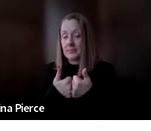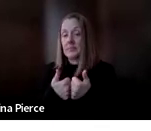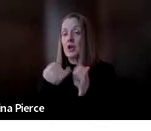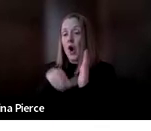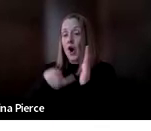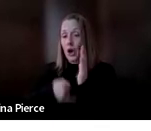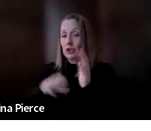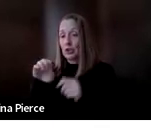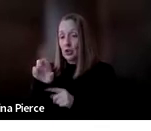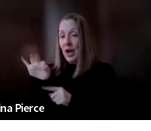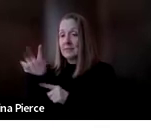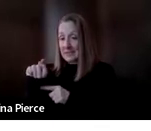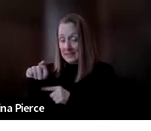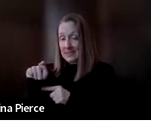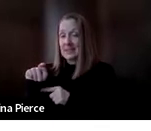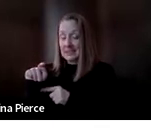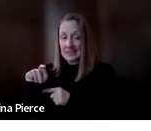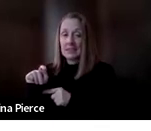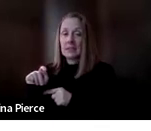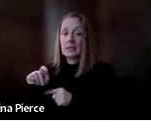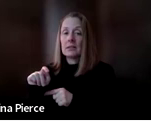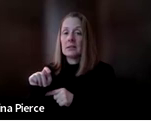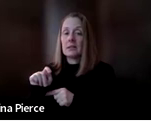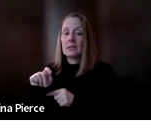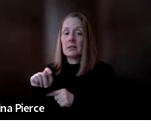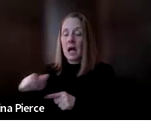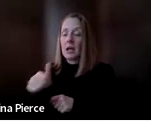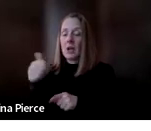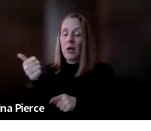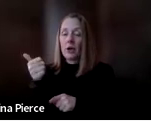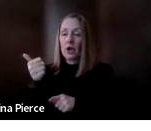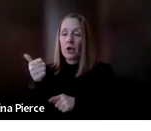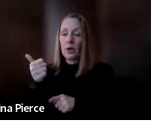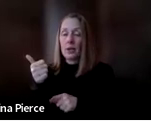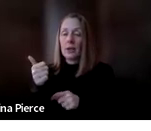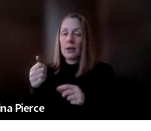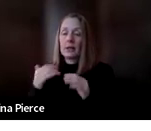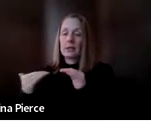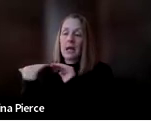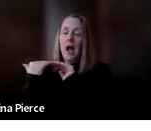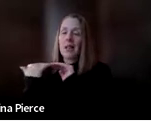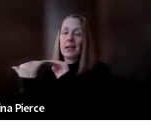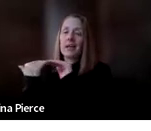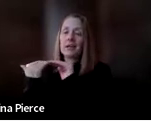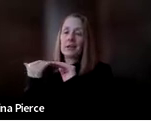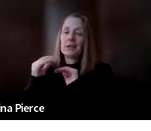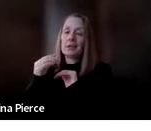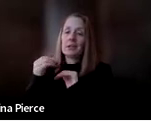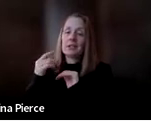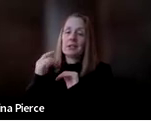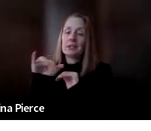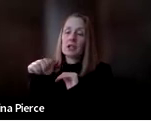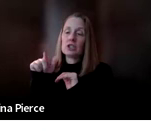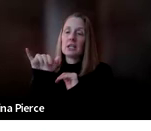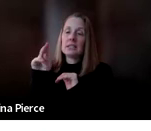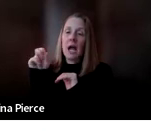and um uh another one of our colleagues who i think is hanging out here today jaleesa um is our specialist for um